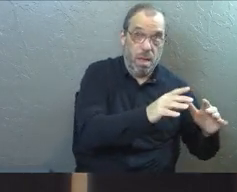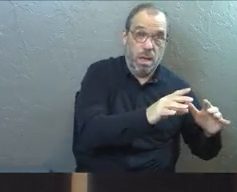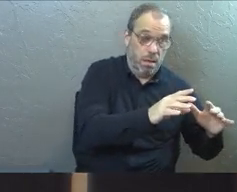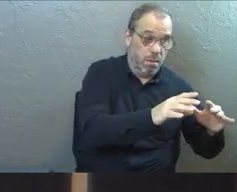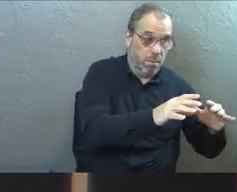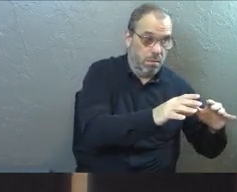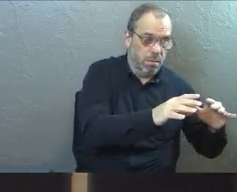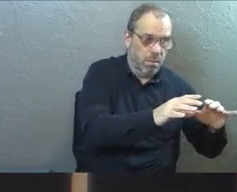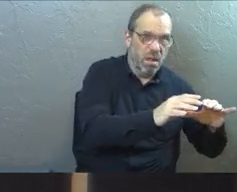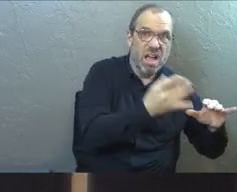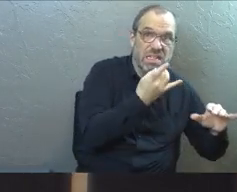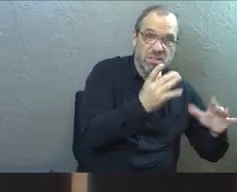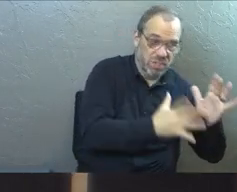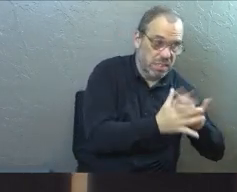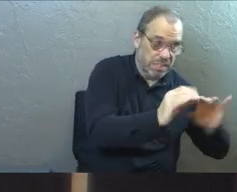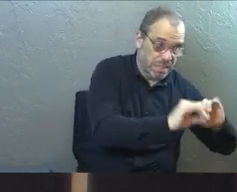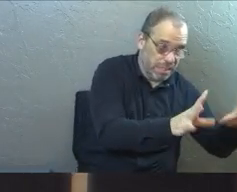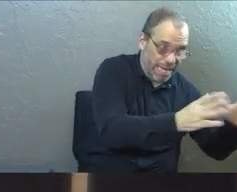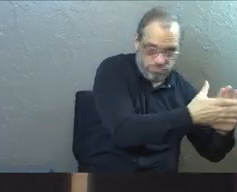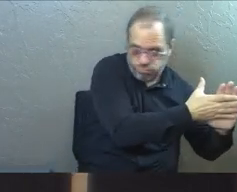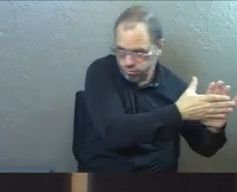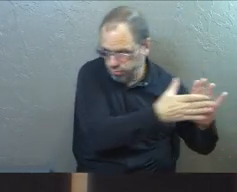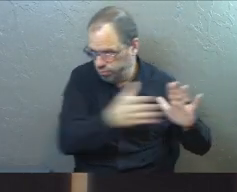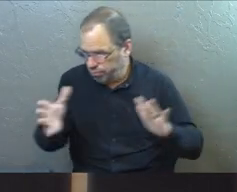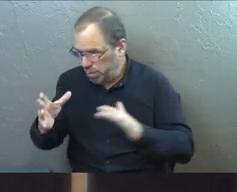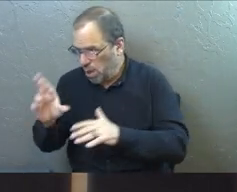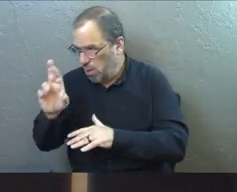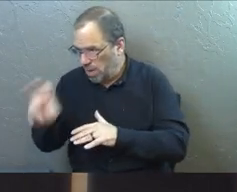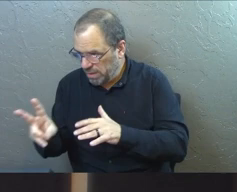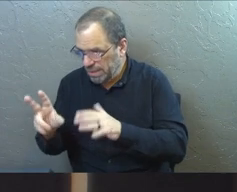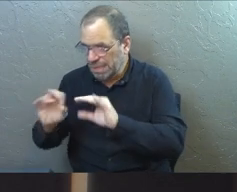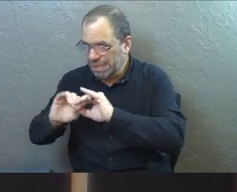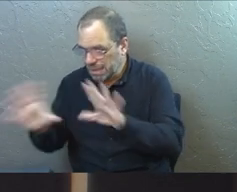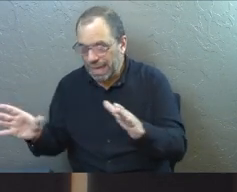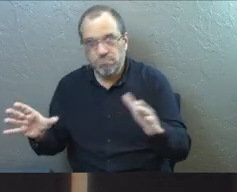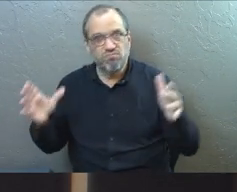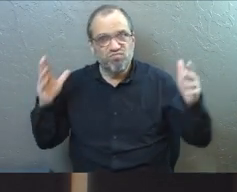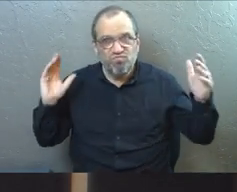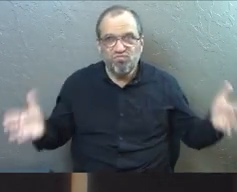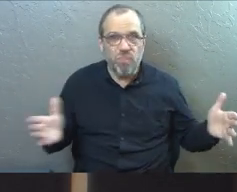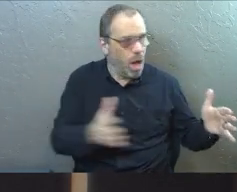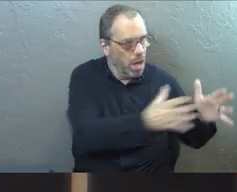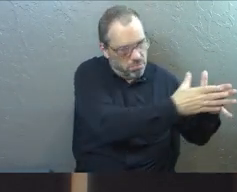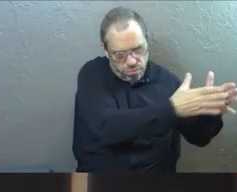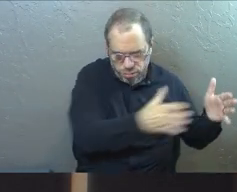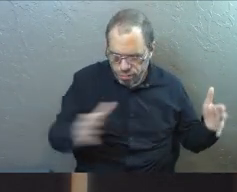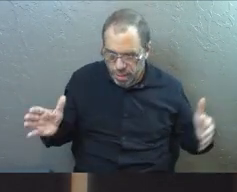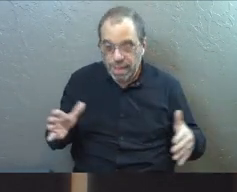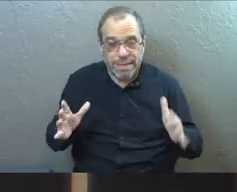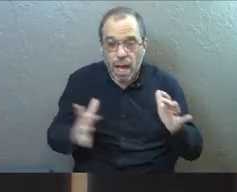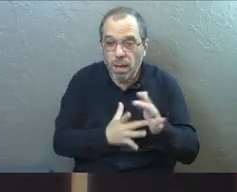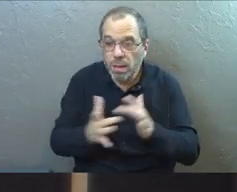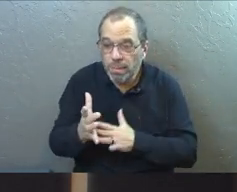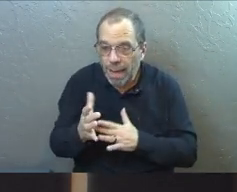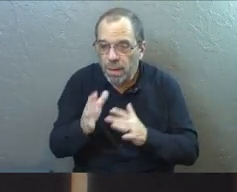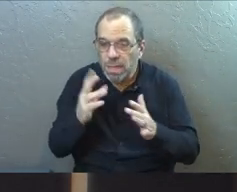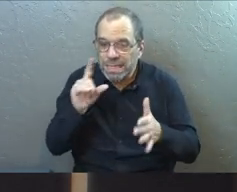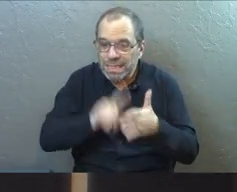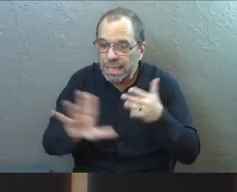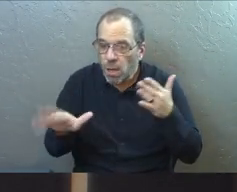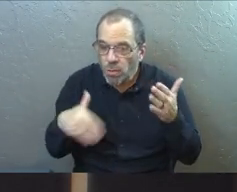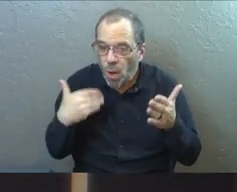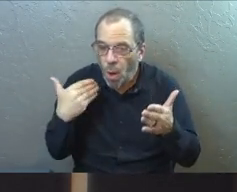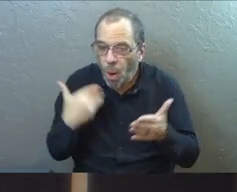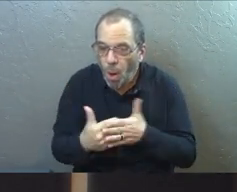the light. At the end, Jesus is the light. He's the light that we need. I love these moments in scripture. We get to trace the